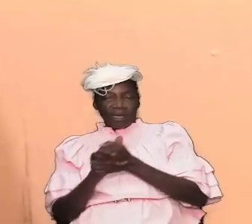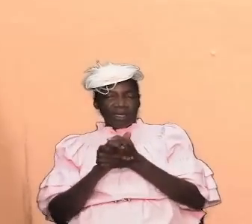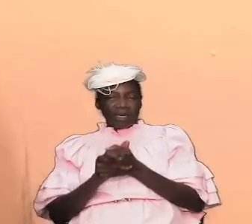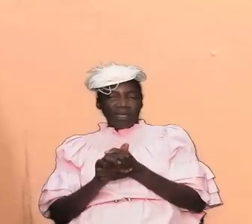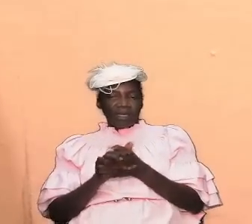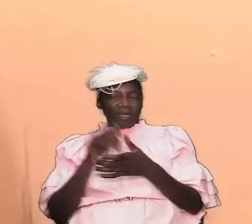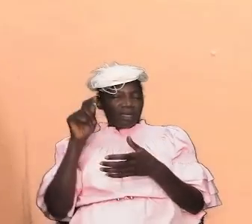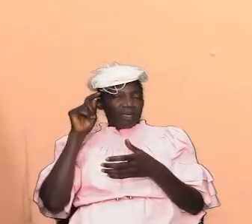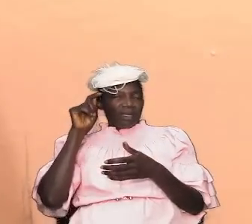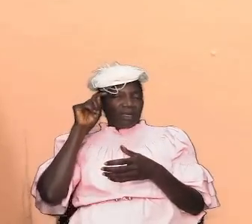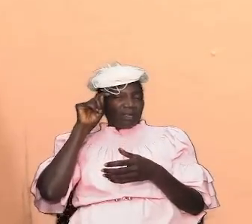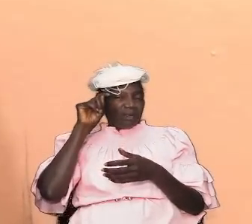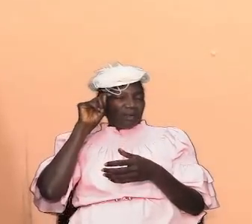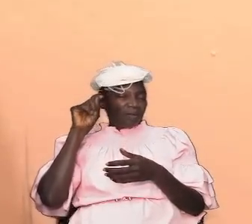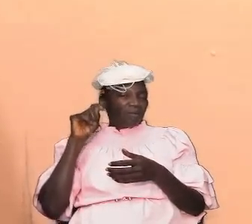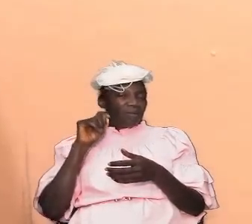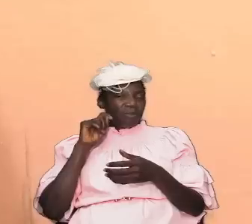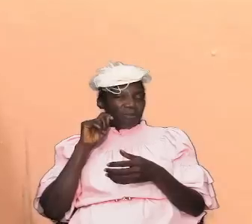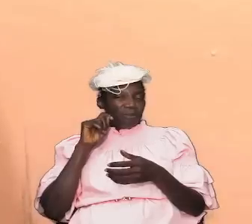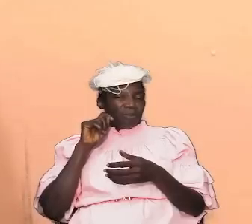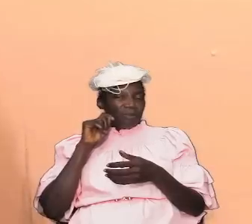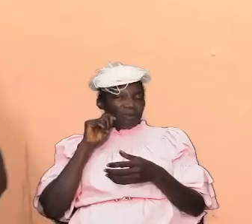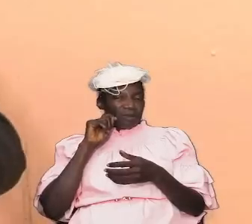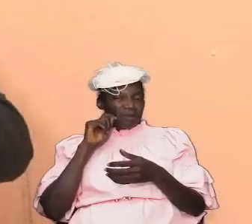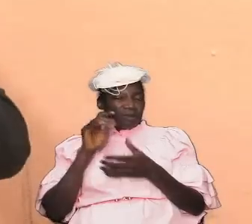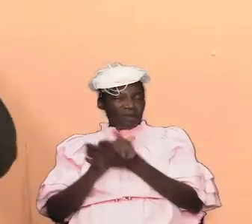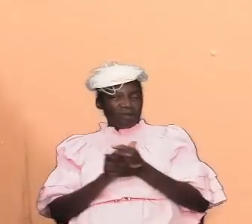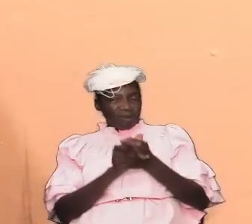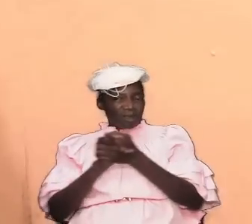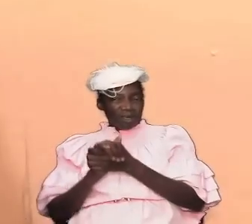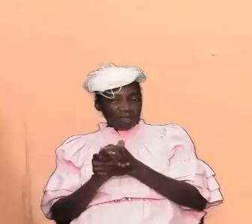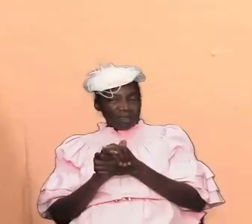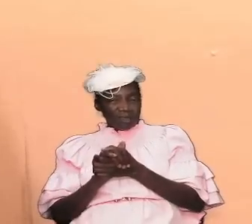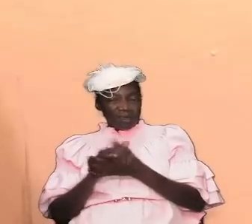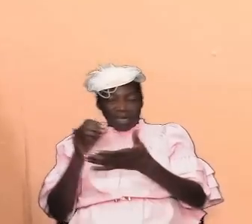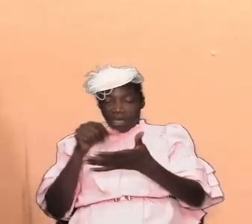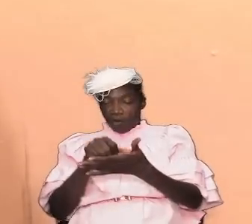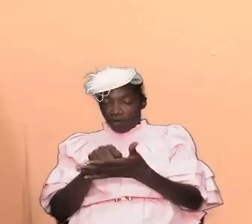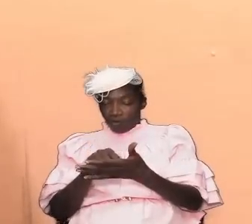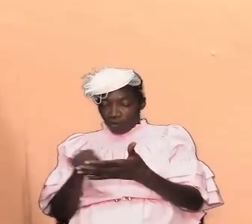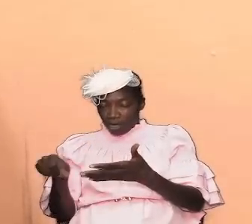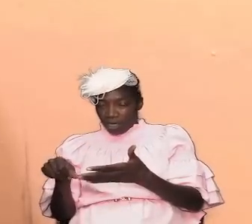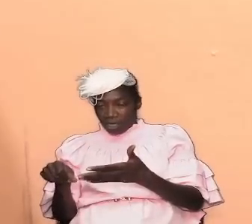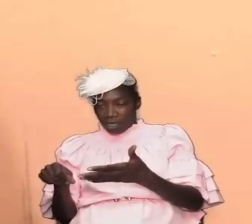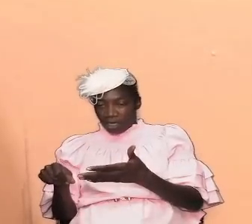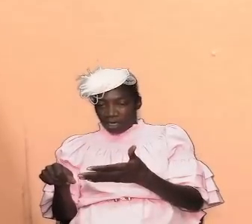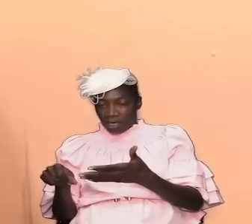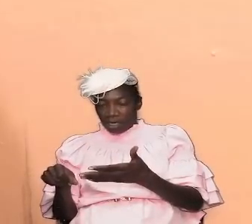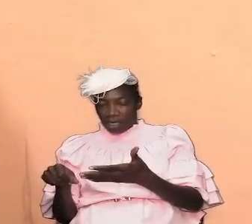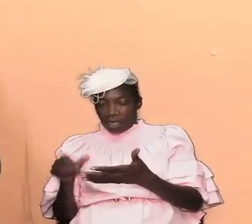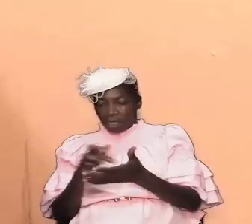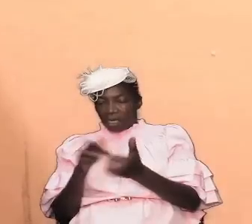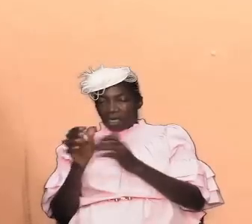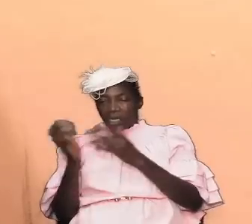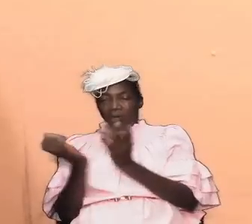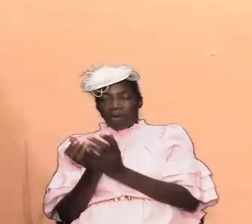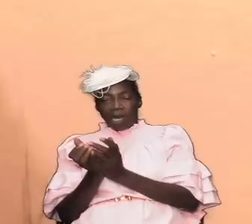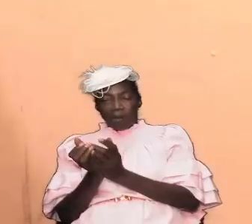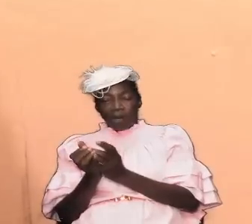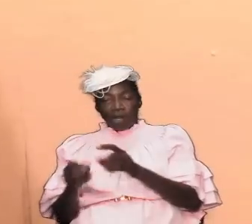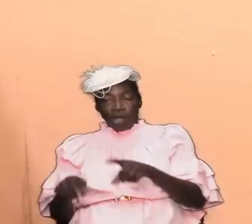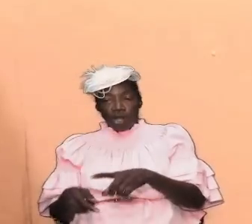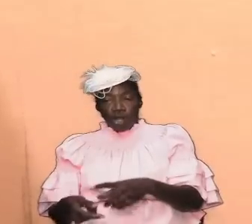in old testament scriptures that came out of the law that came